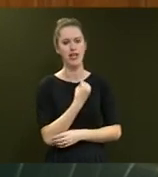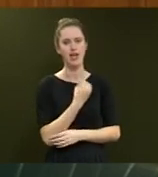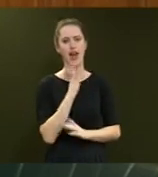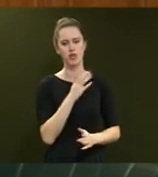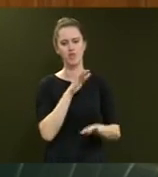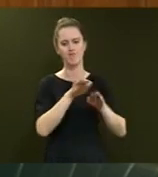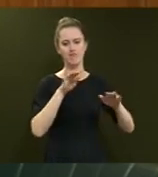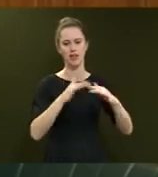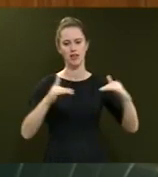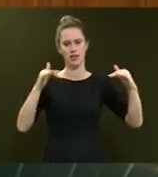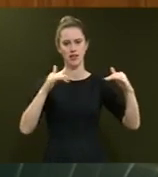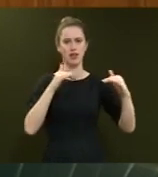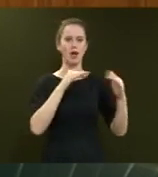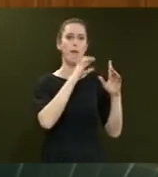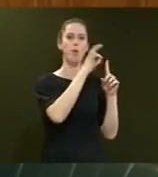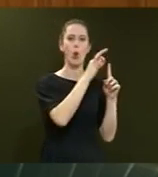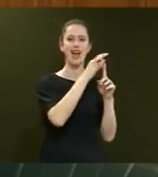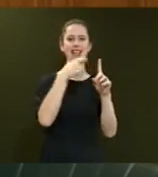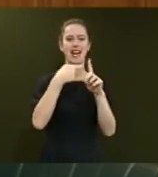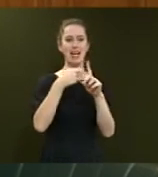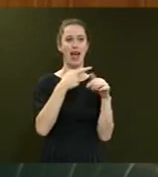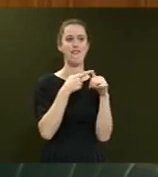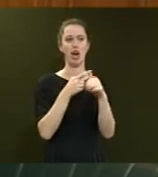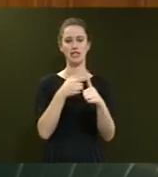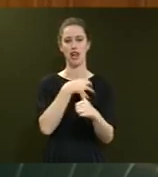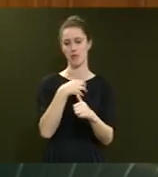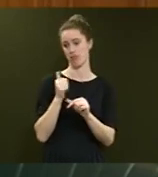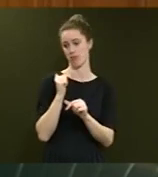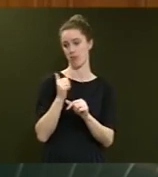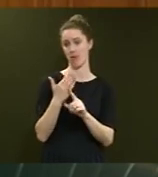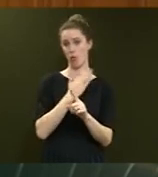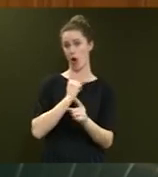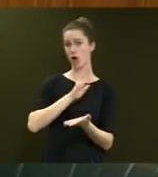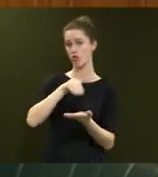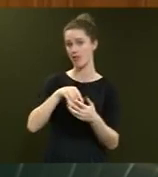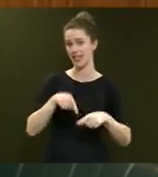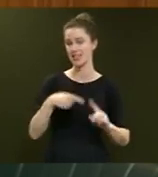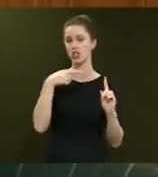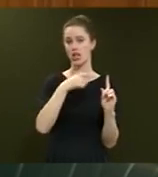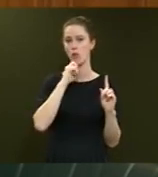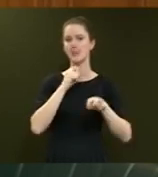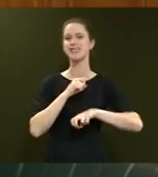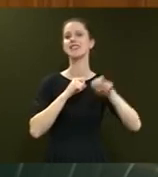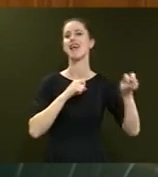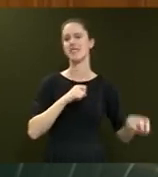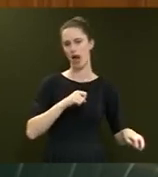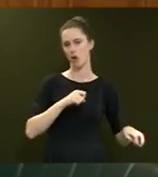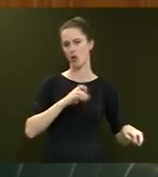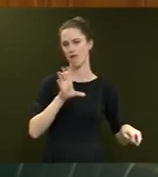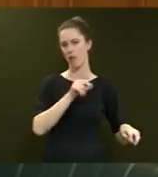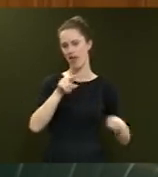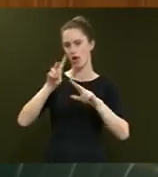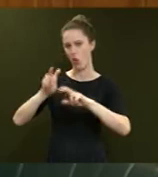I have to inform the House that Dr Pauline Kingie advised the Government just before I came to the House that she is going to stand down from the inquiry